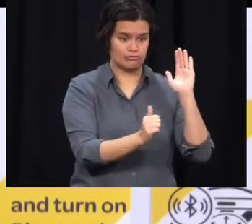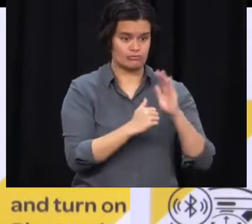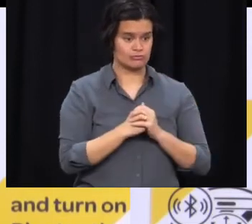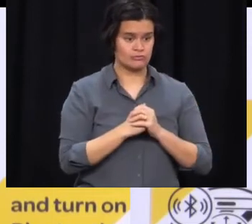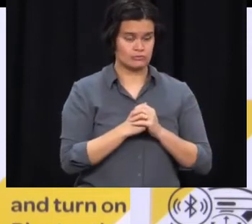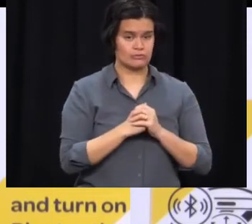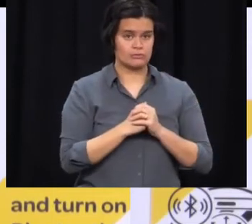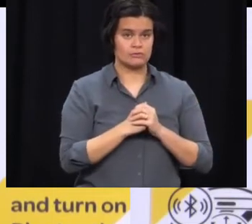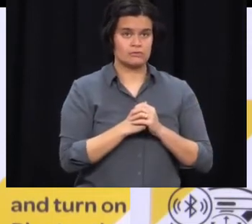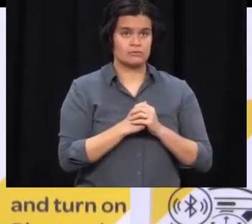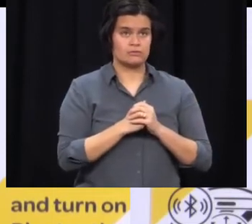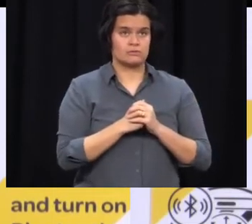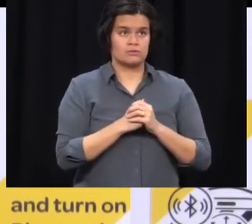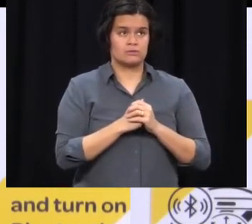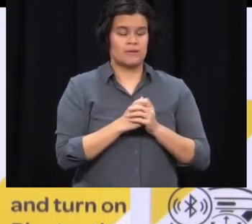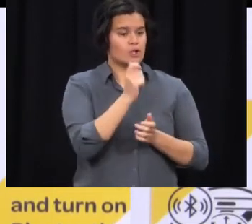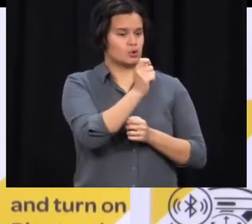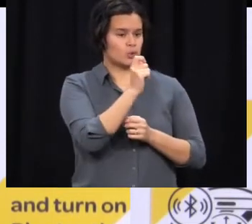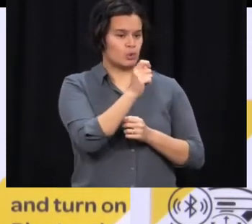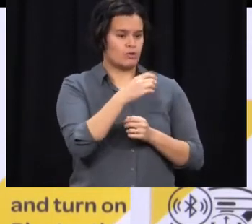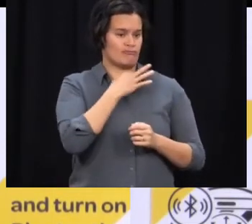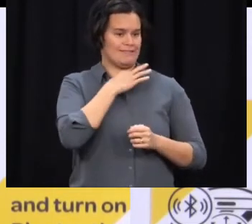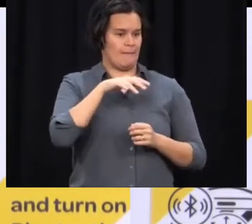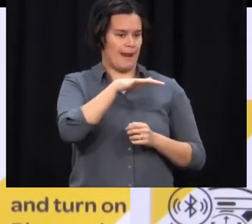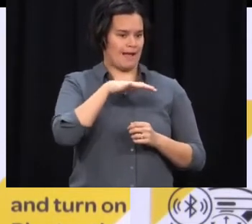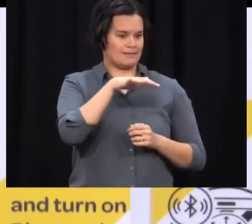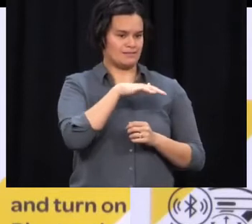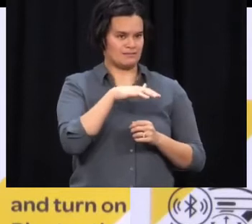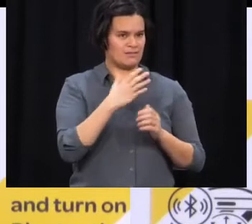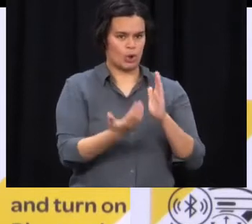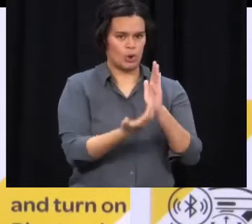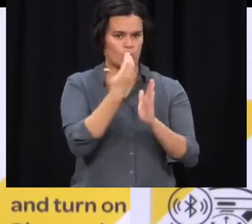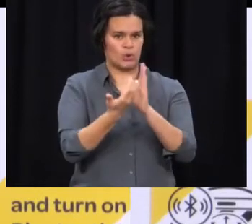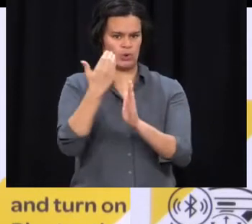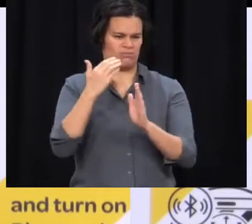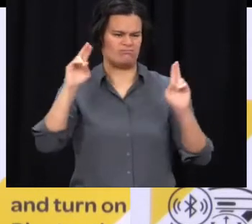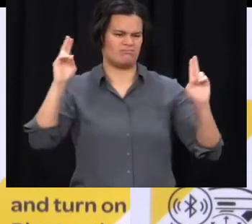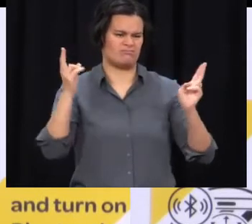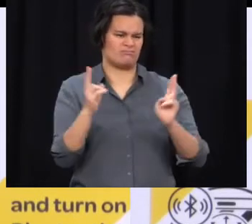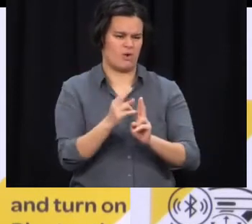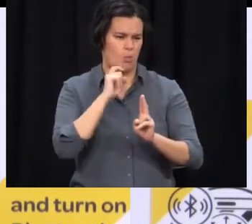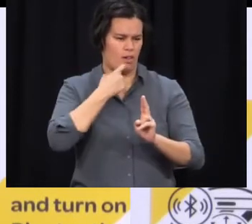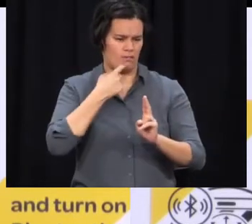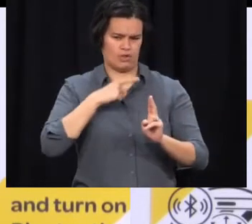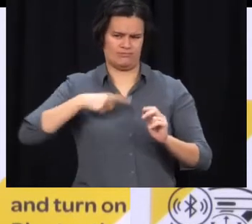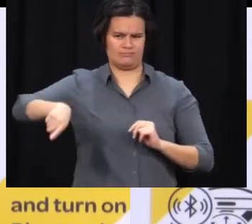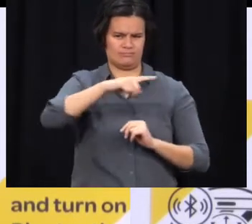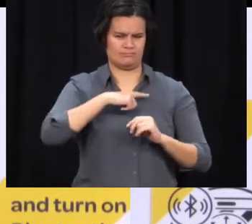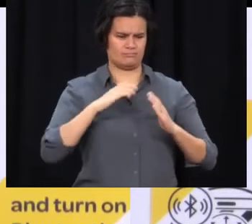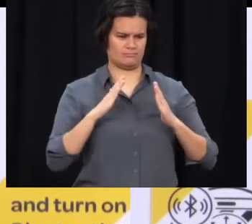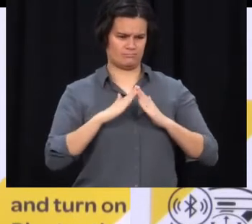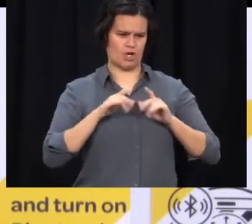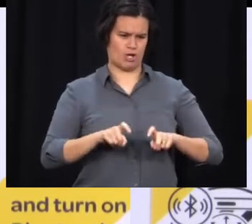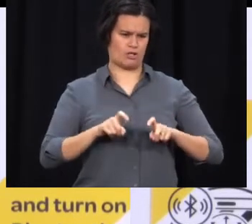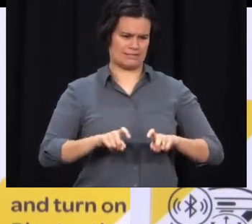locations of interest to drop, we will look at reporting whether any of those new cases have been out and about in the community, other